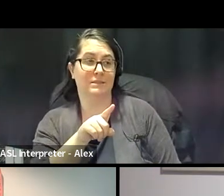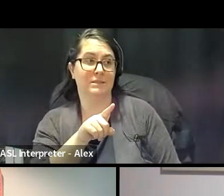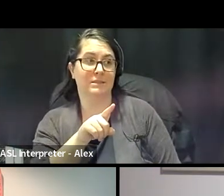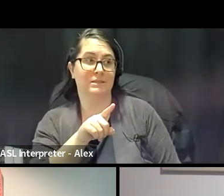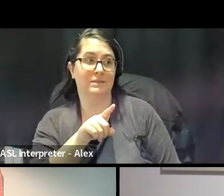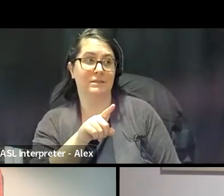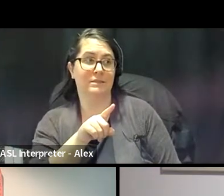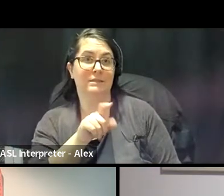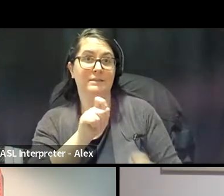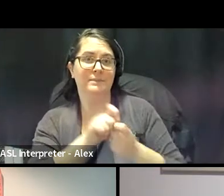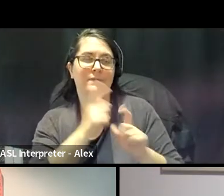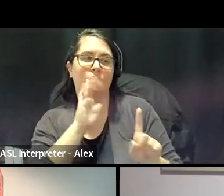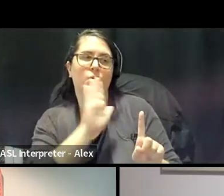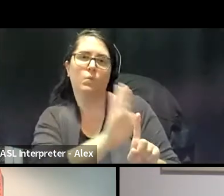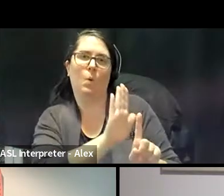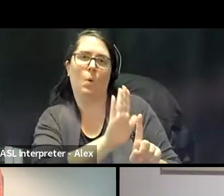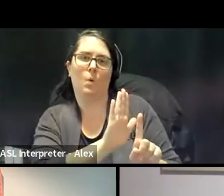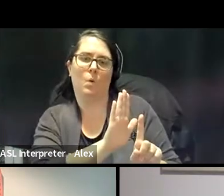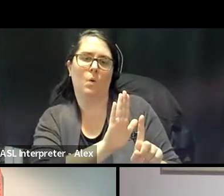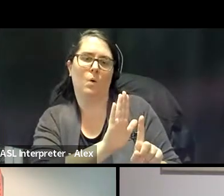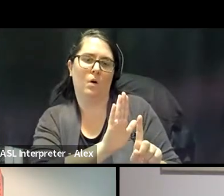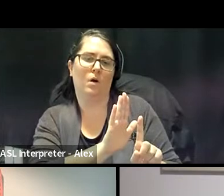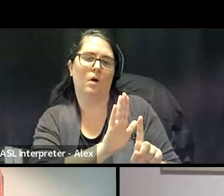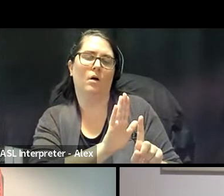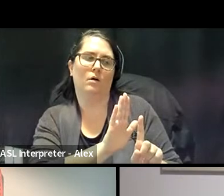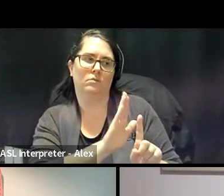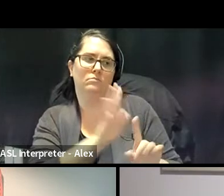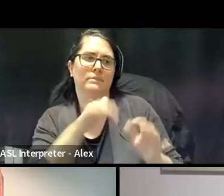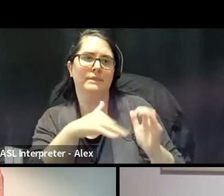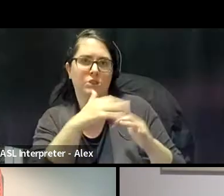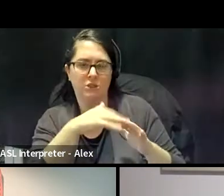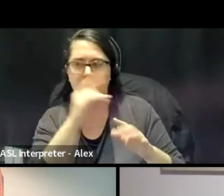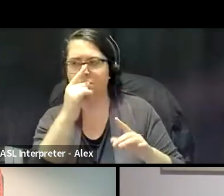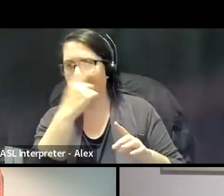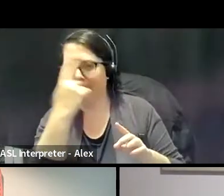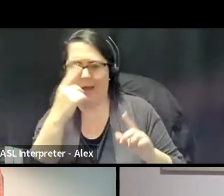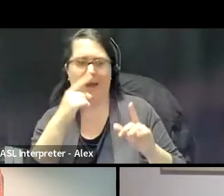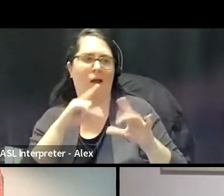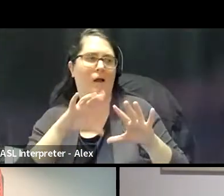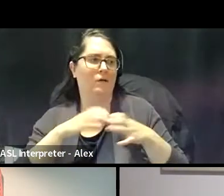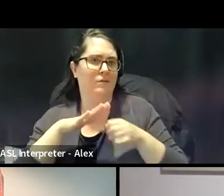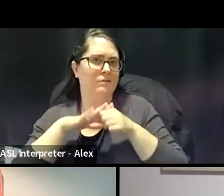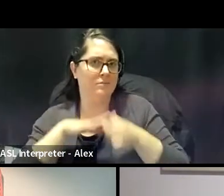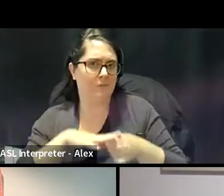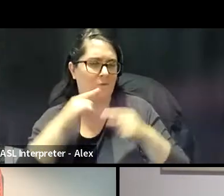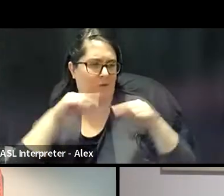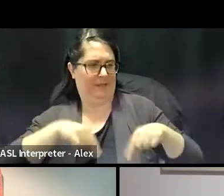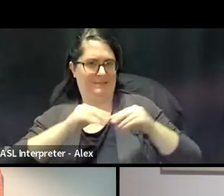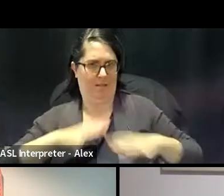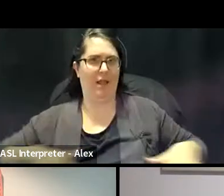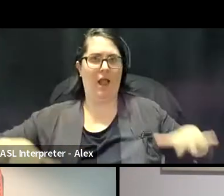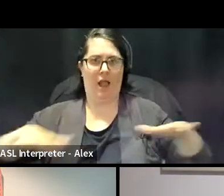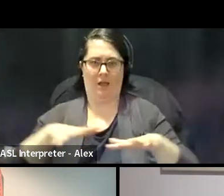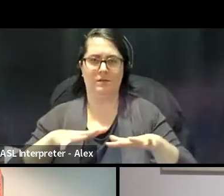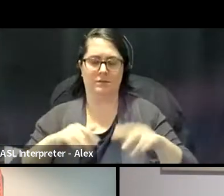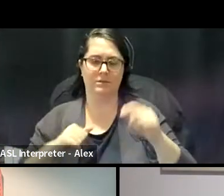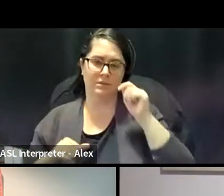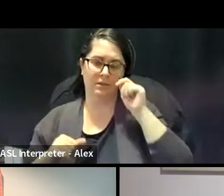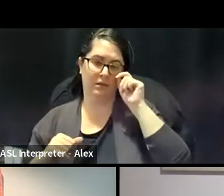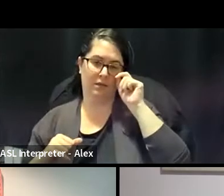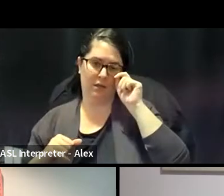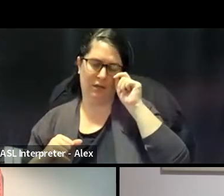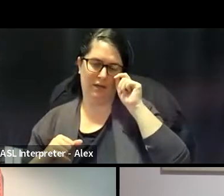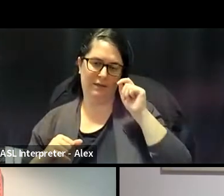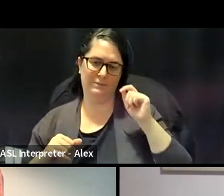particularly as indigenous black and black people and racialized people on this land and, you know,